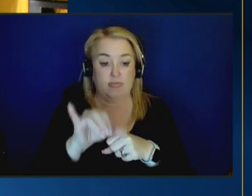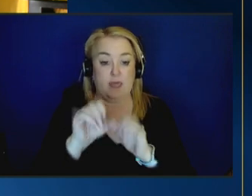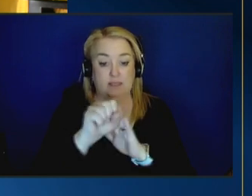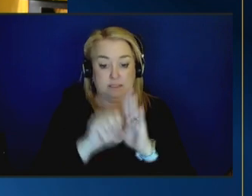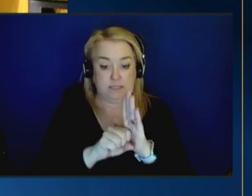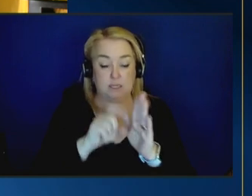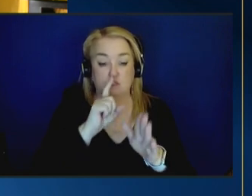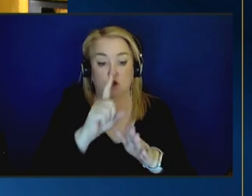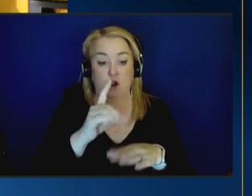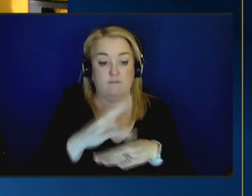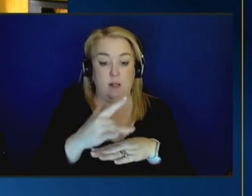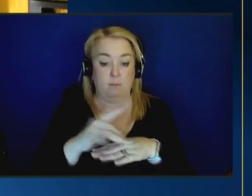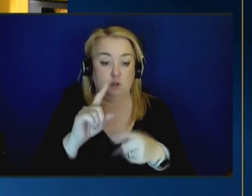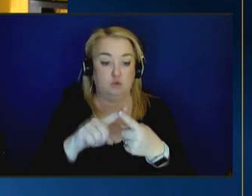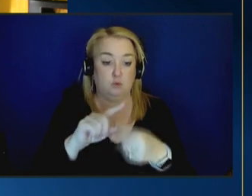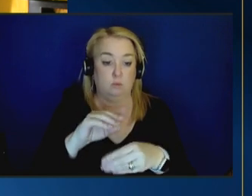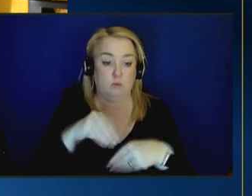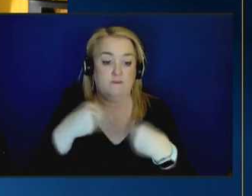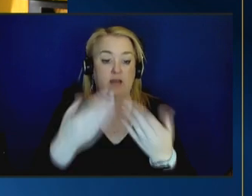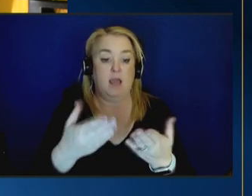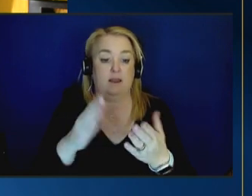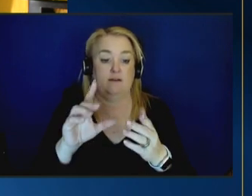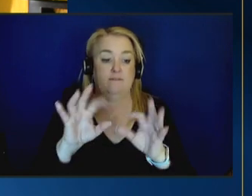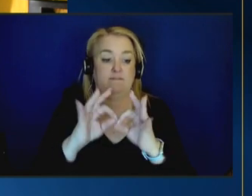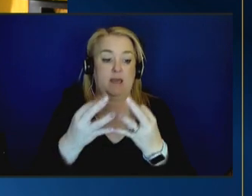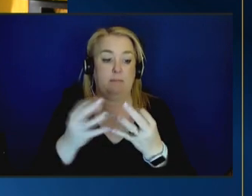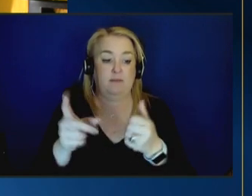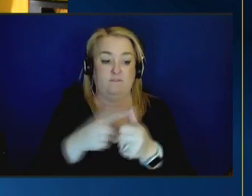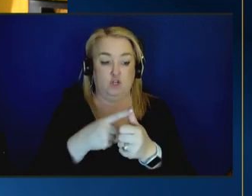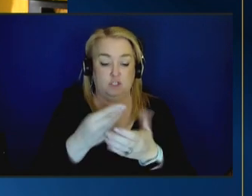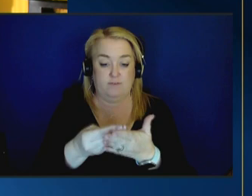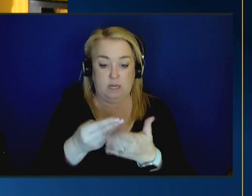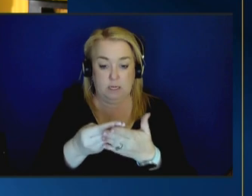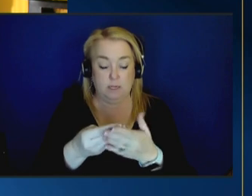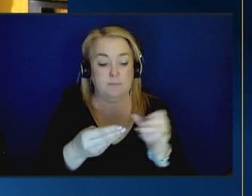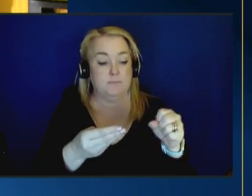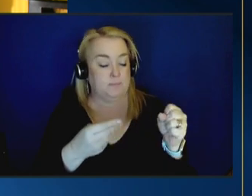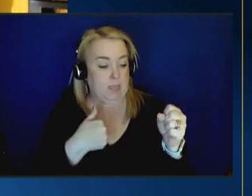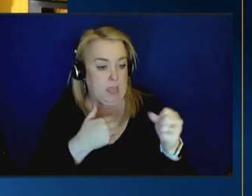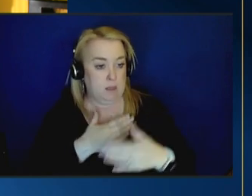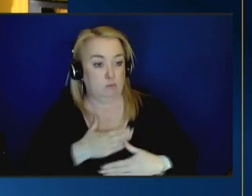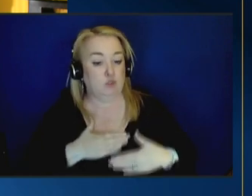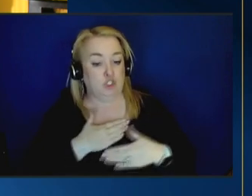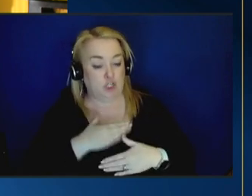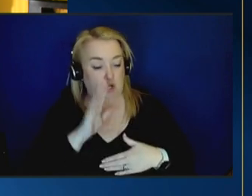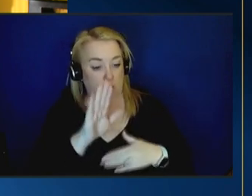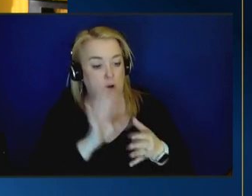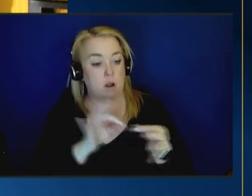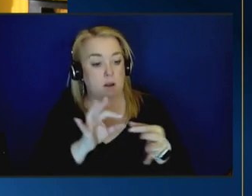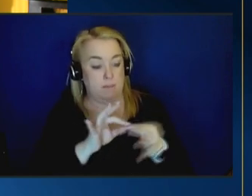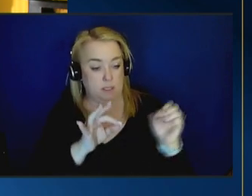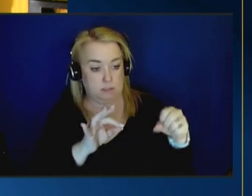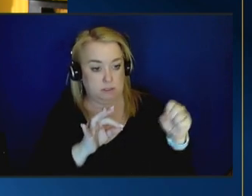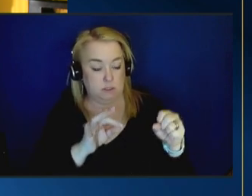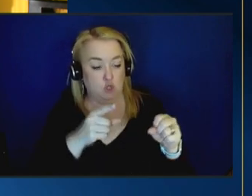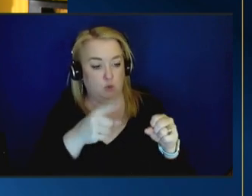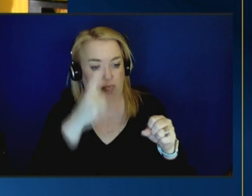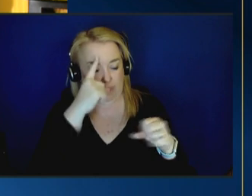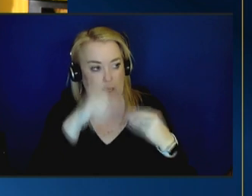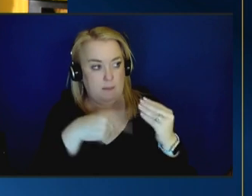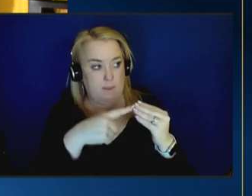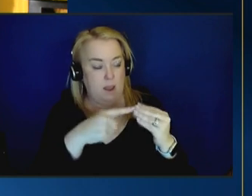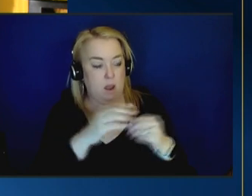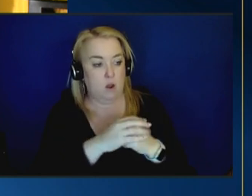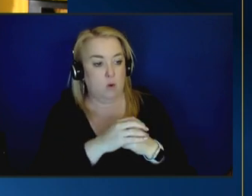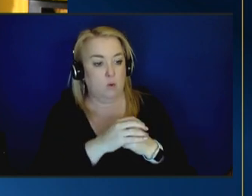implement using family first funding i appreciate you mentioning that and um because when you think about expansive and and um